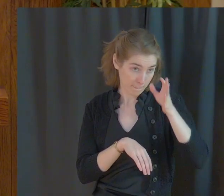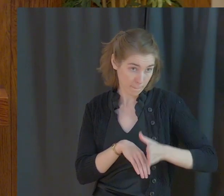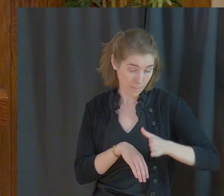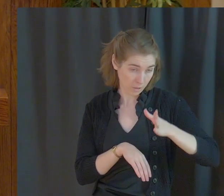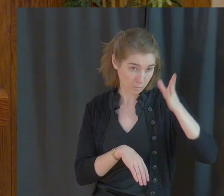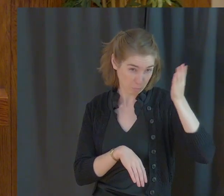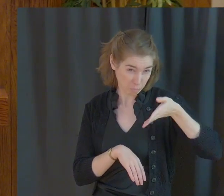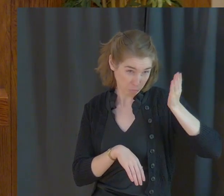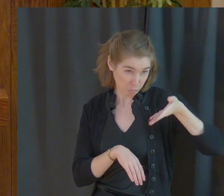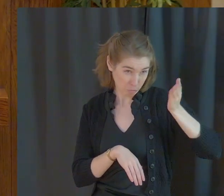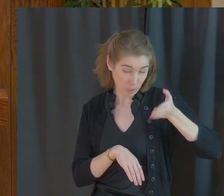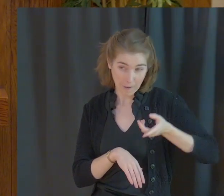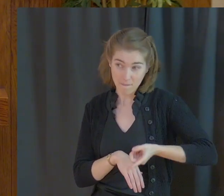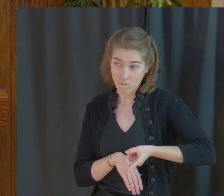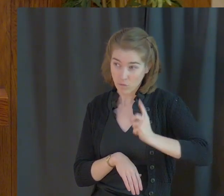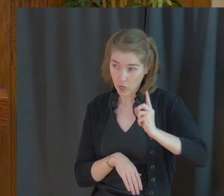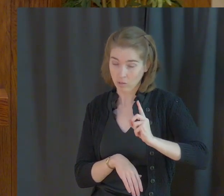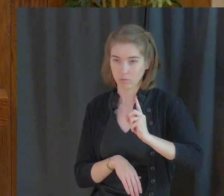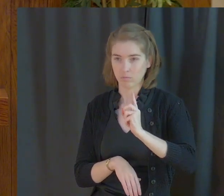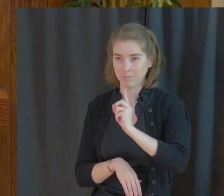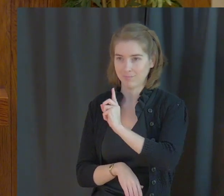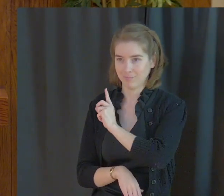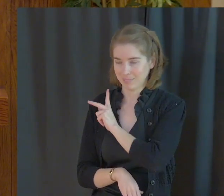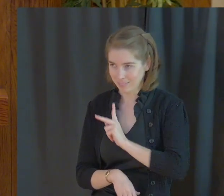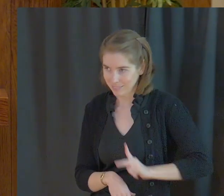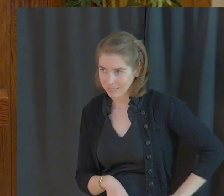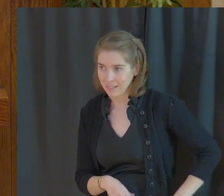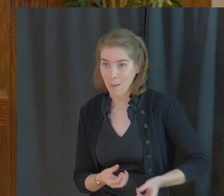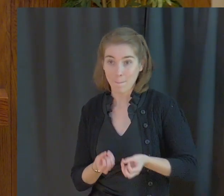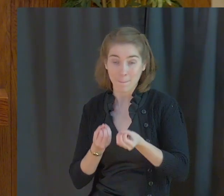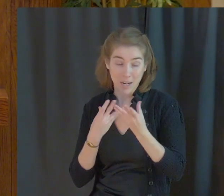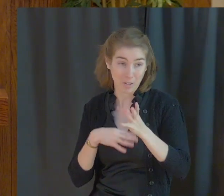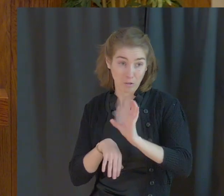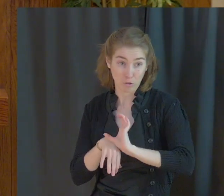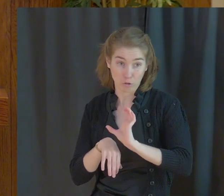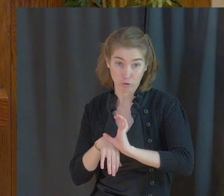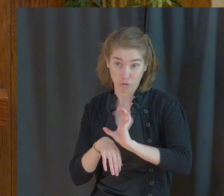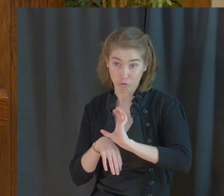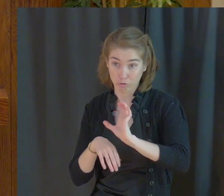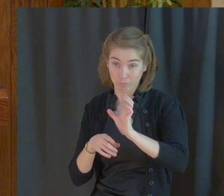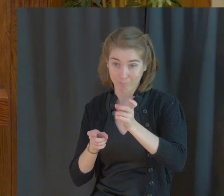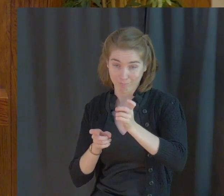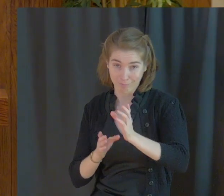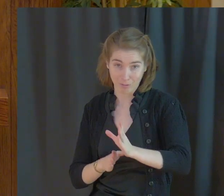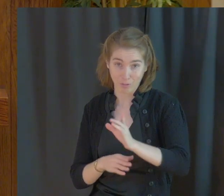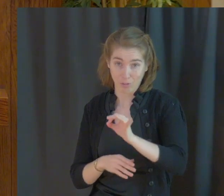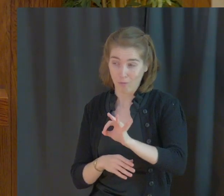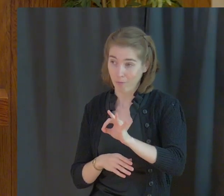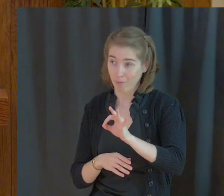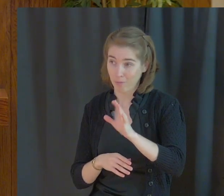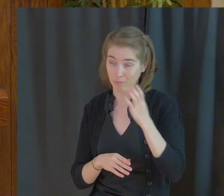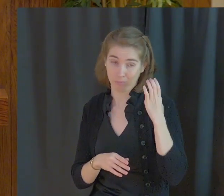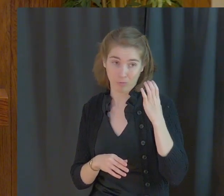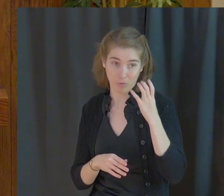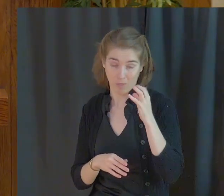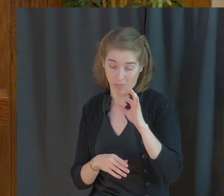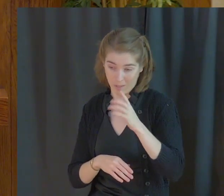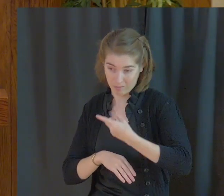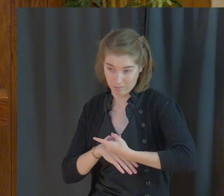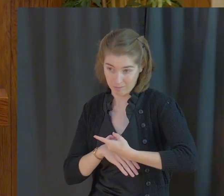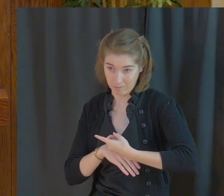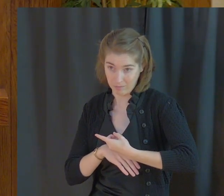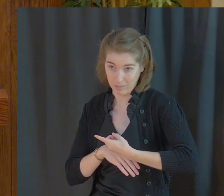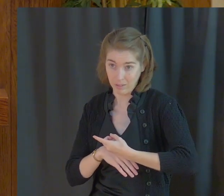That he offended the emperors and many of the church leaders and officials of that day. He was summoned